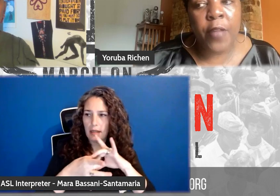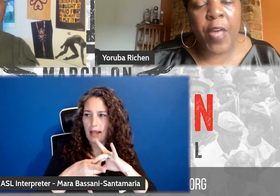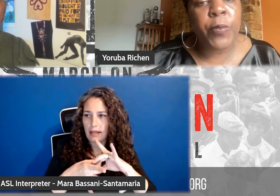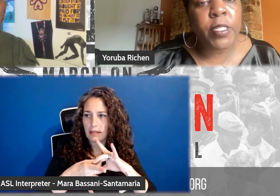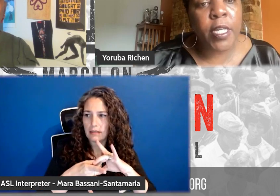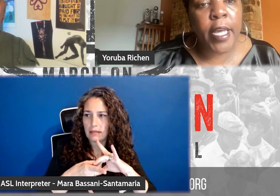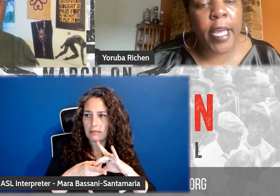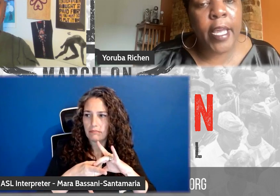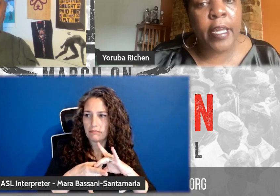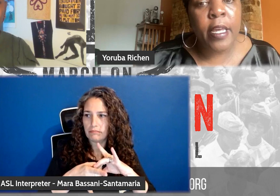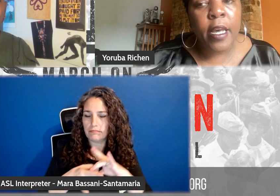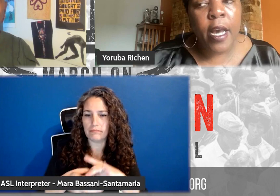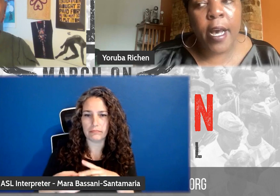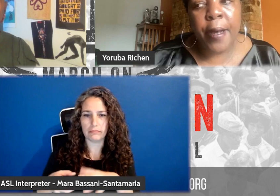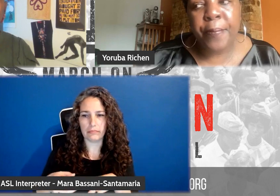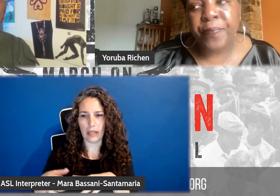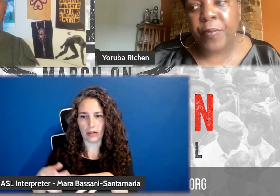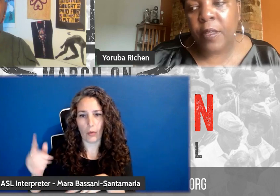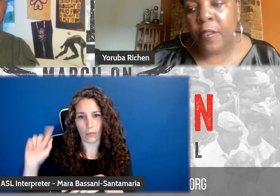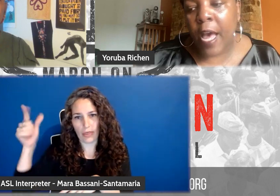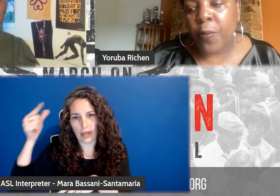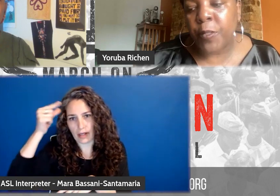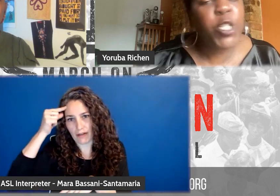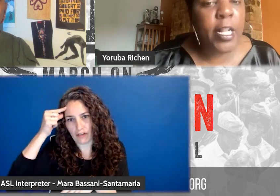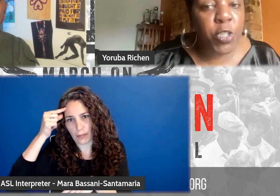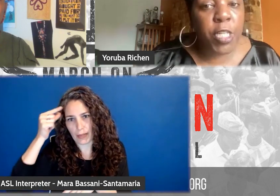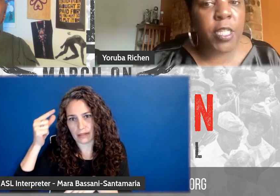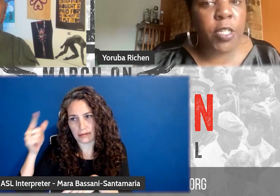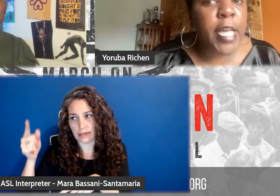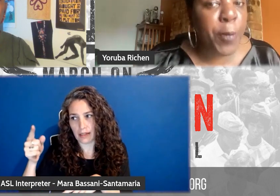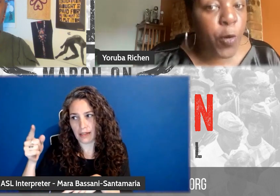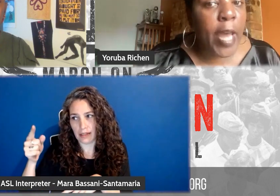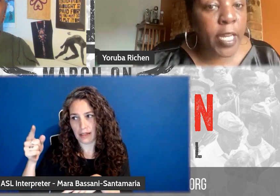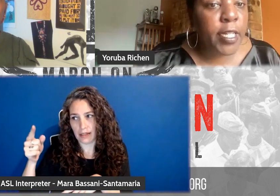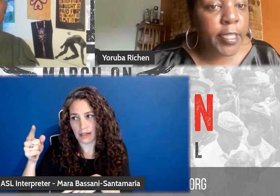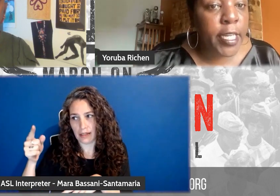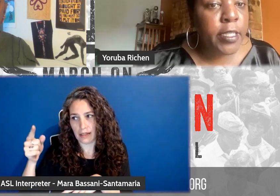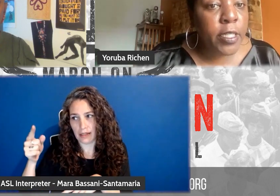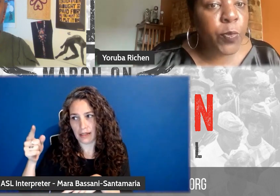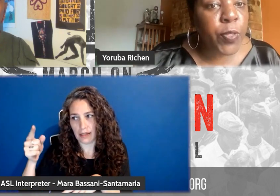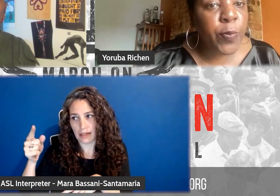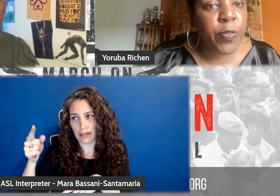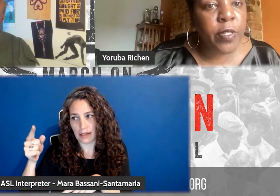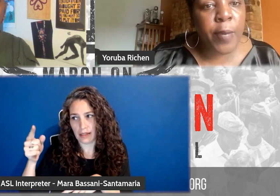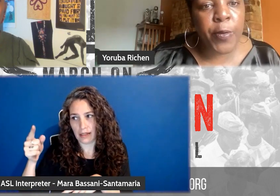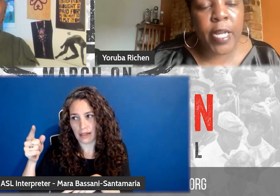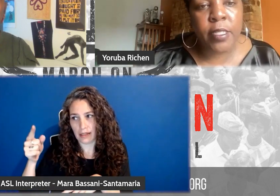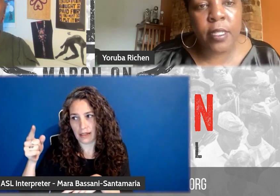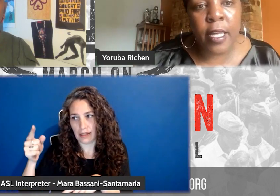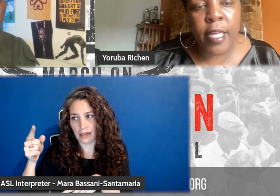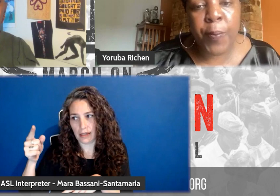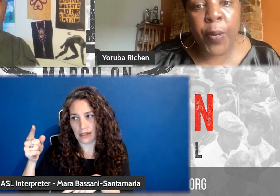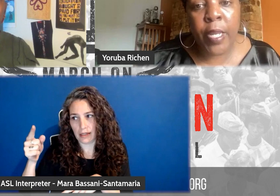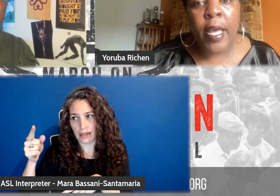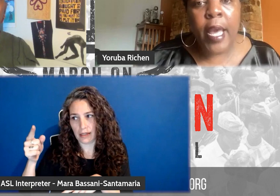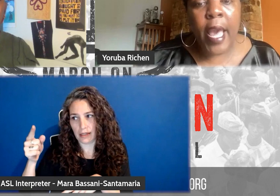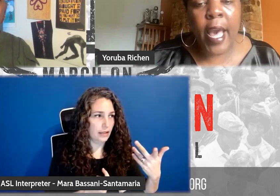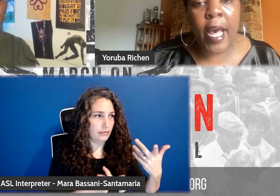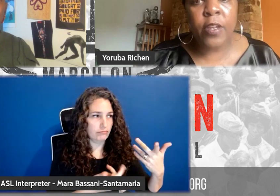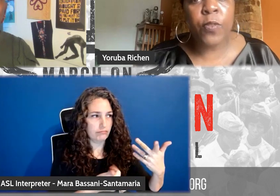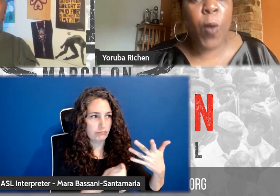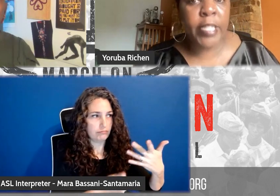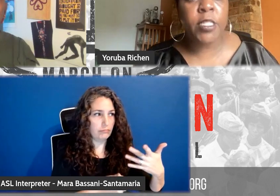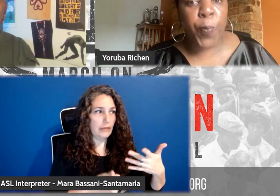that was a, that was challenging the Democratic elite. They were the Democrats at that point,